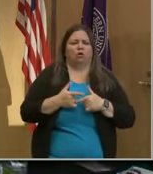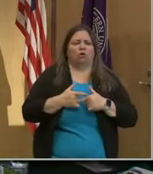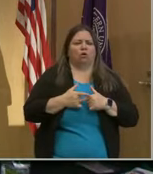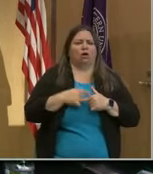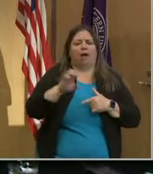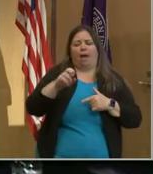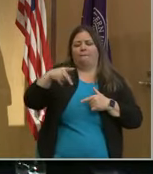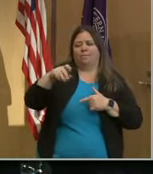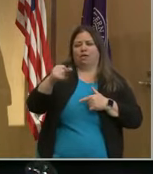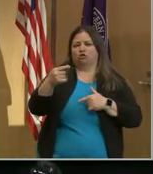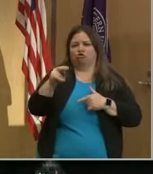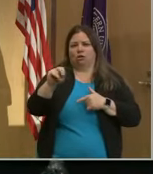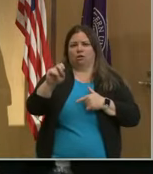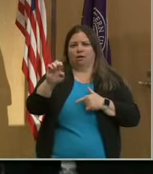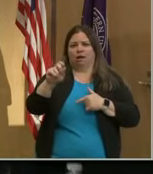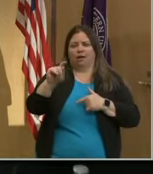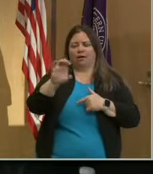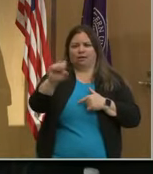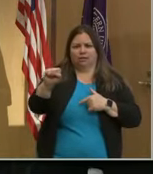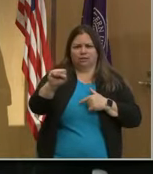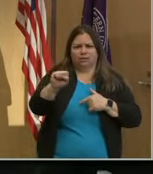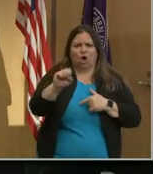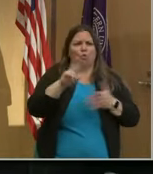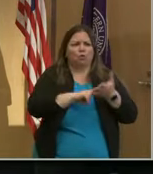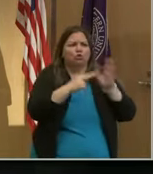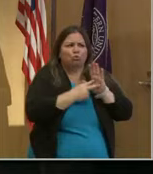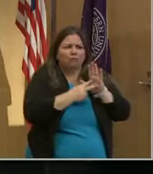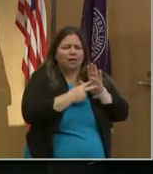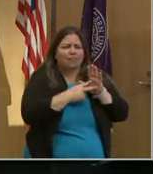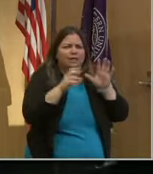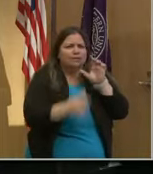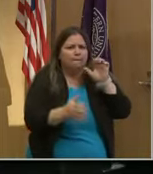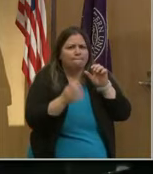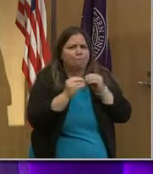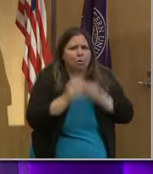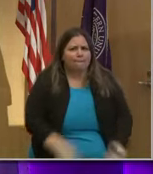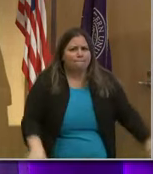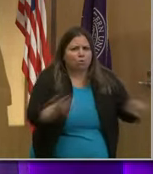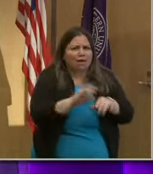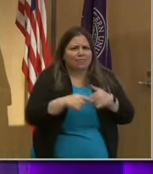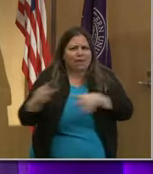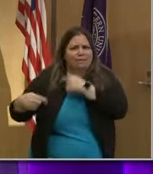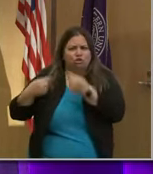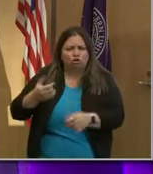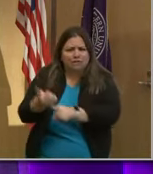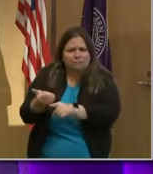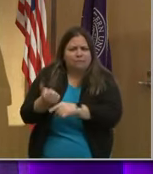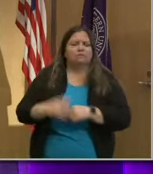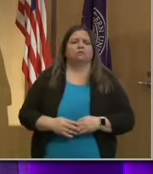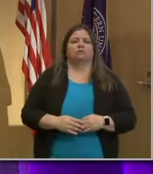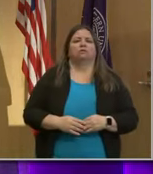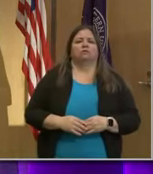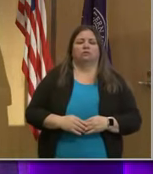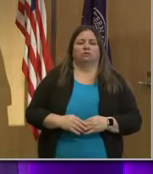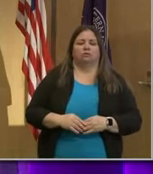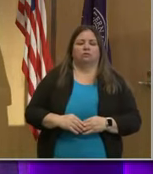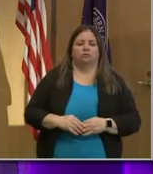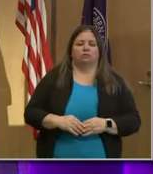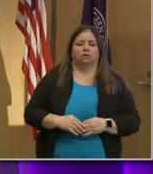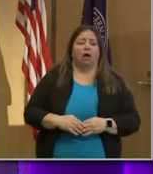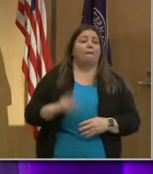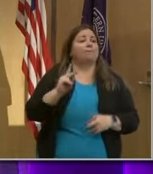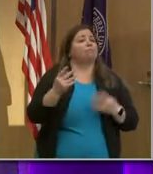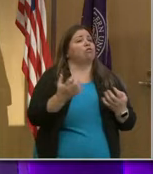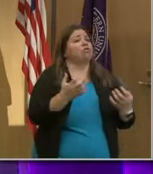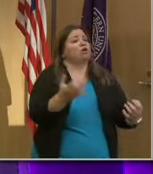epigenetics being more important than your genes? Well, as many people in the